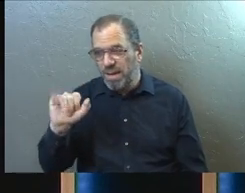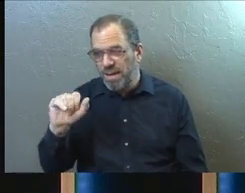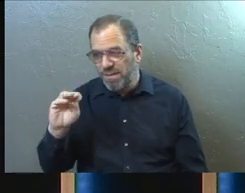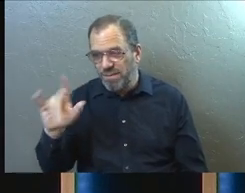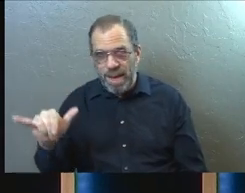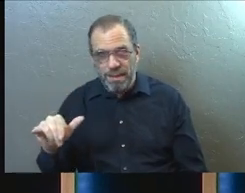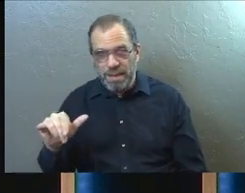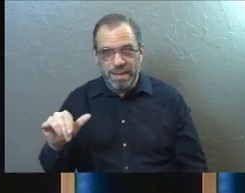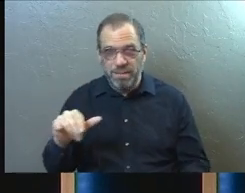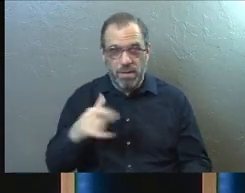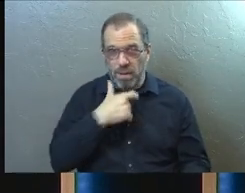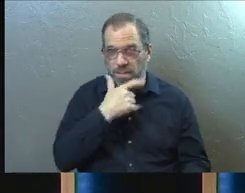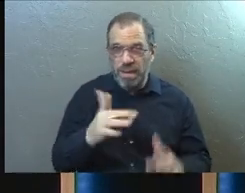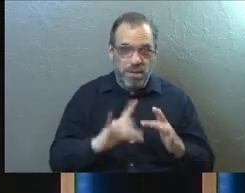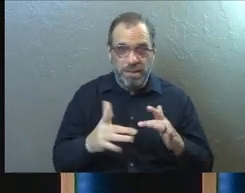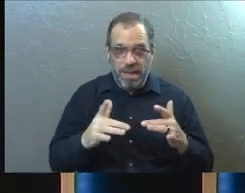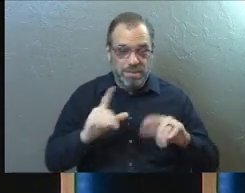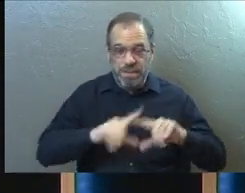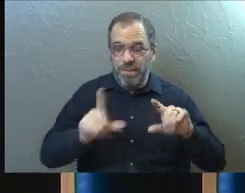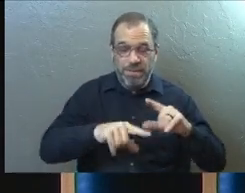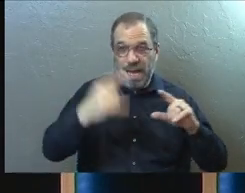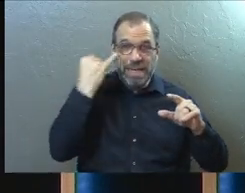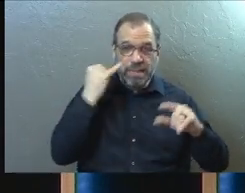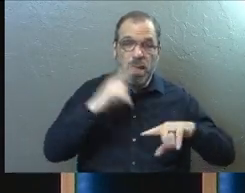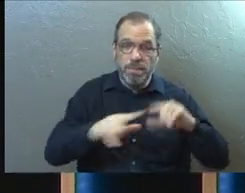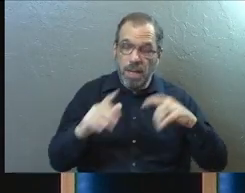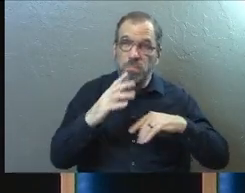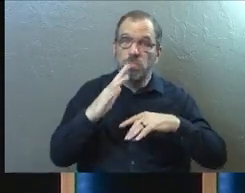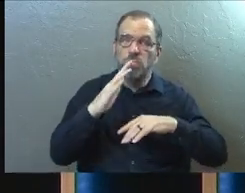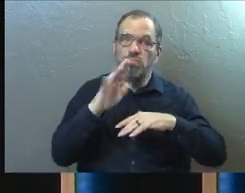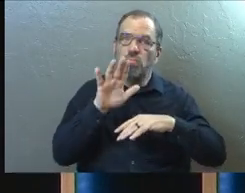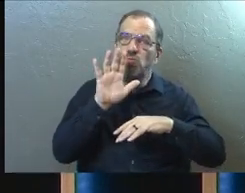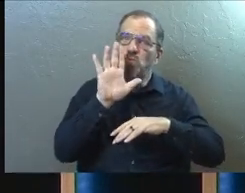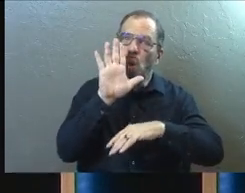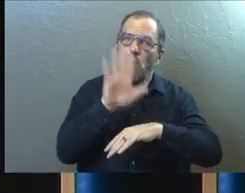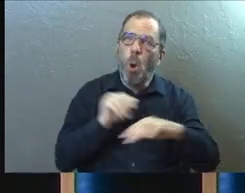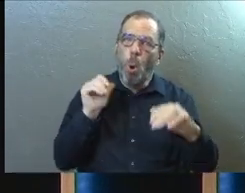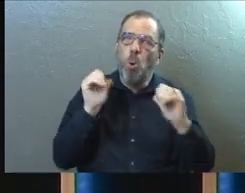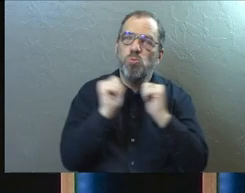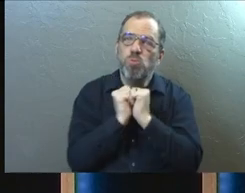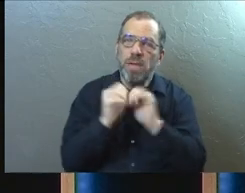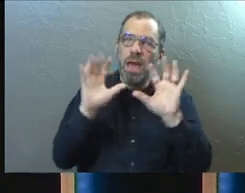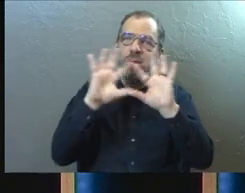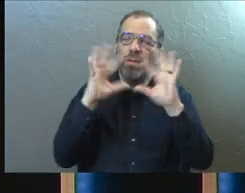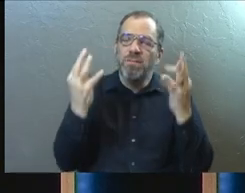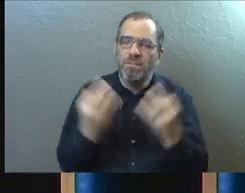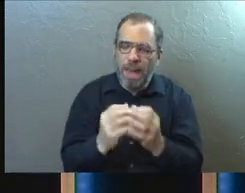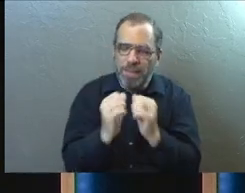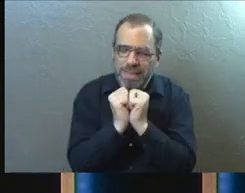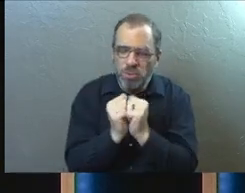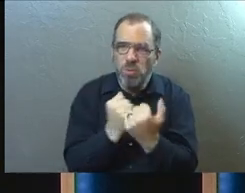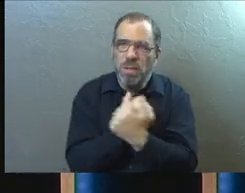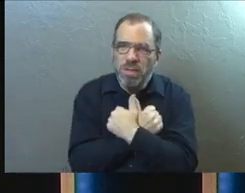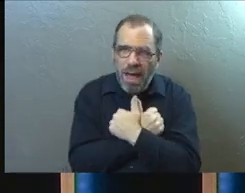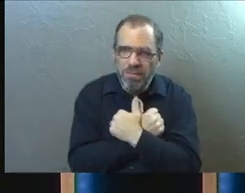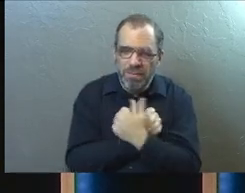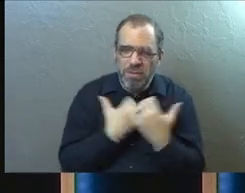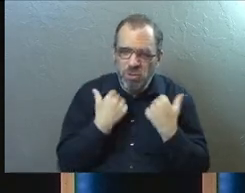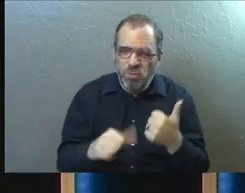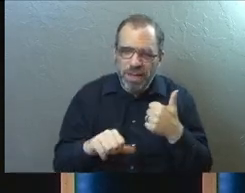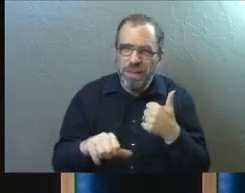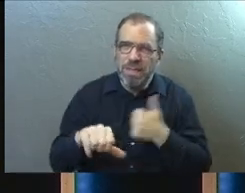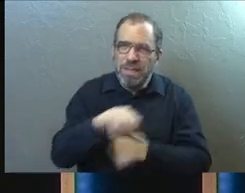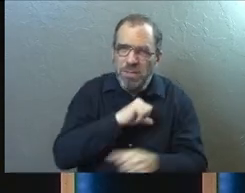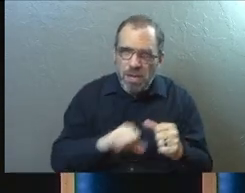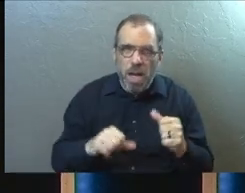all over the place. There's all sorts of different things, but we are called together to be a family and to love each other and to strengthen each other.